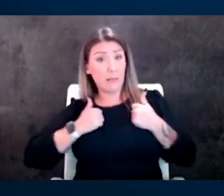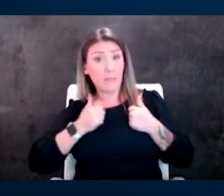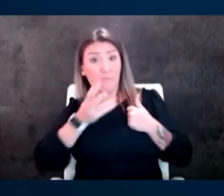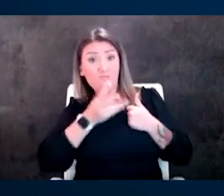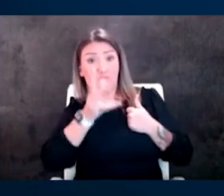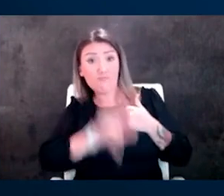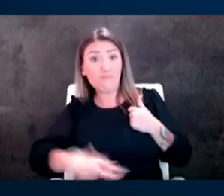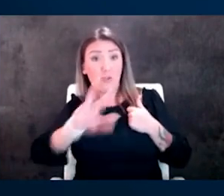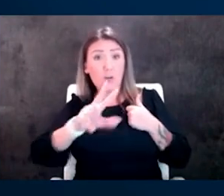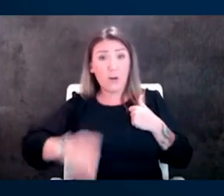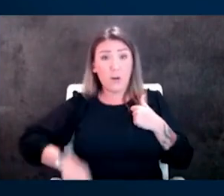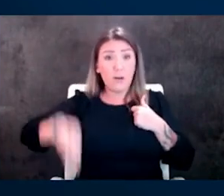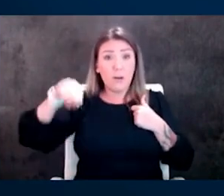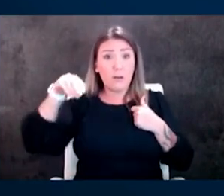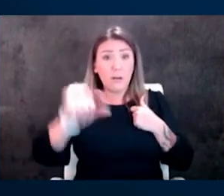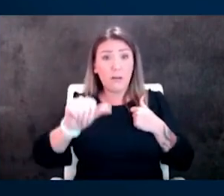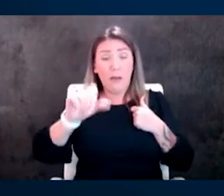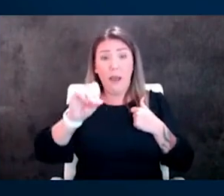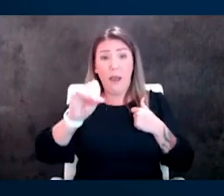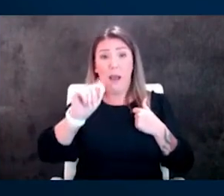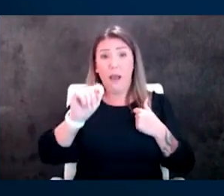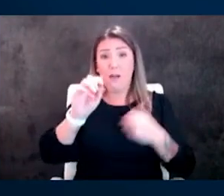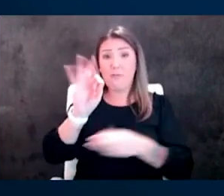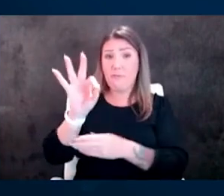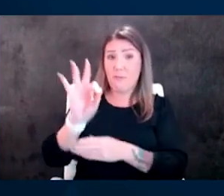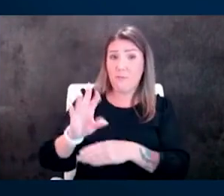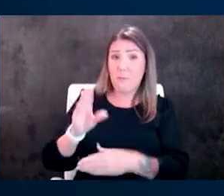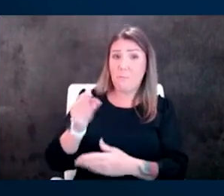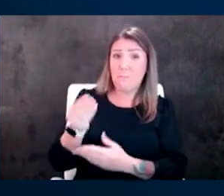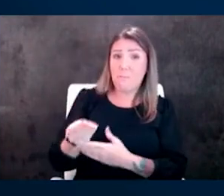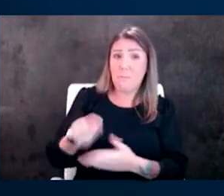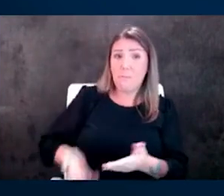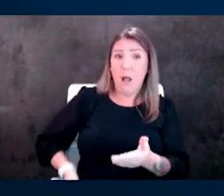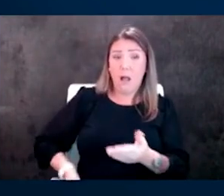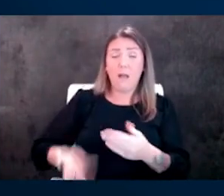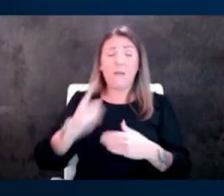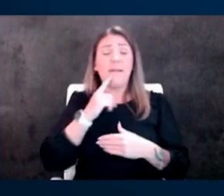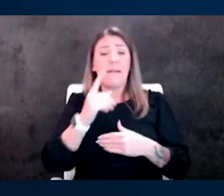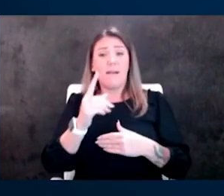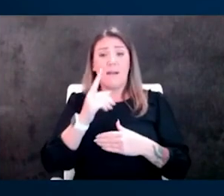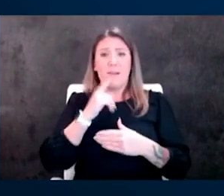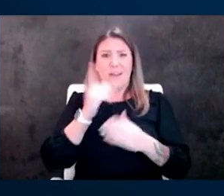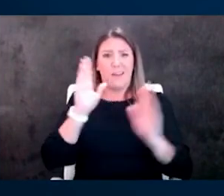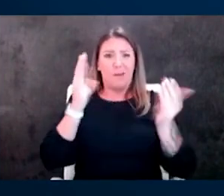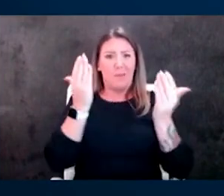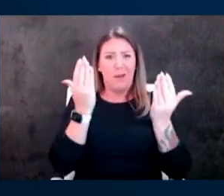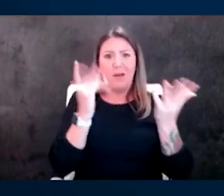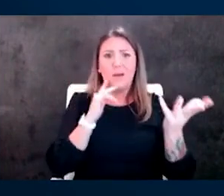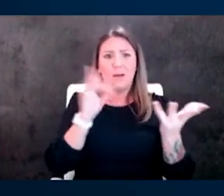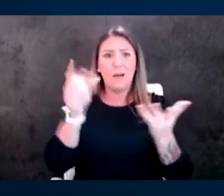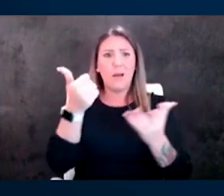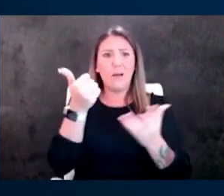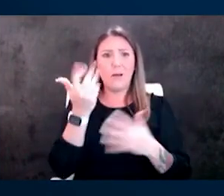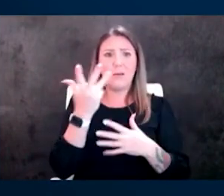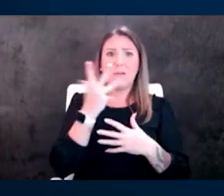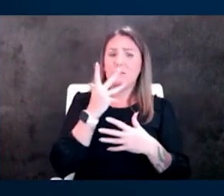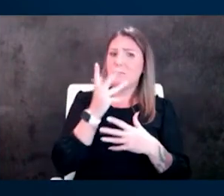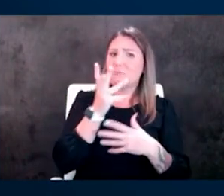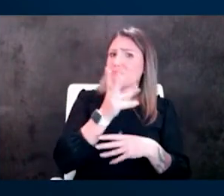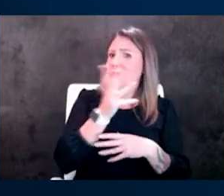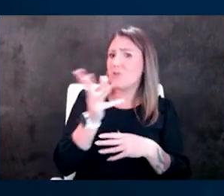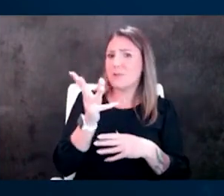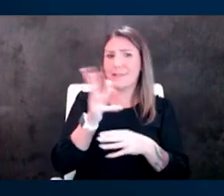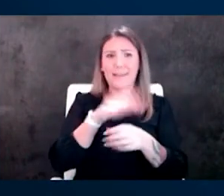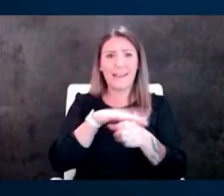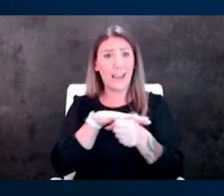costs out of pocket compared to 23 in urban areas now it's not just those in rural areas then they're benefiting